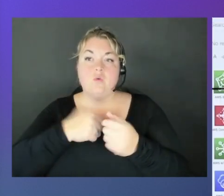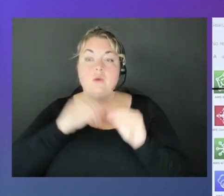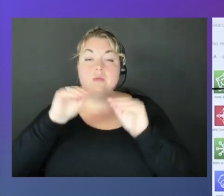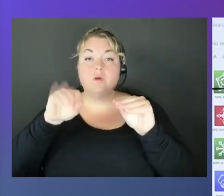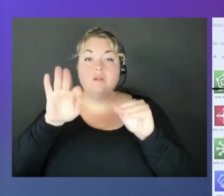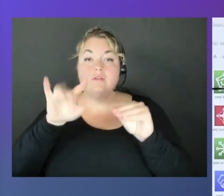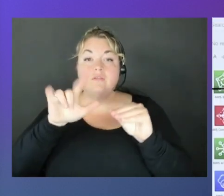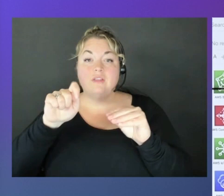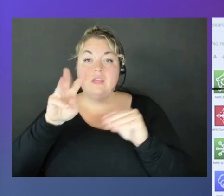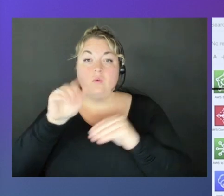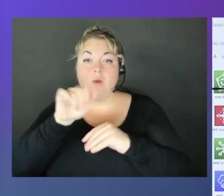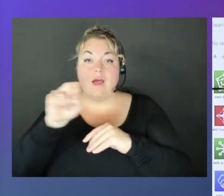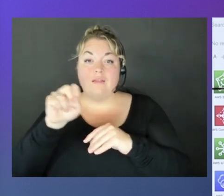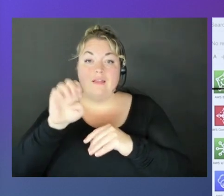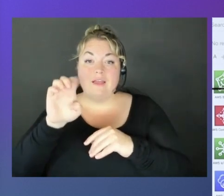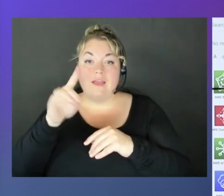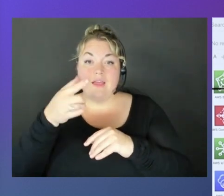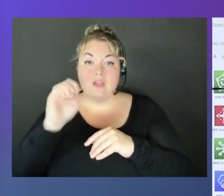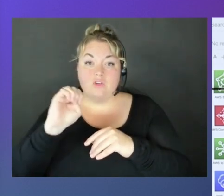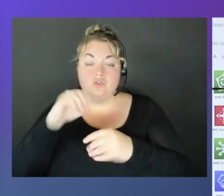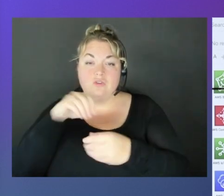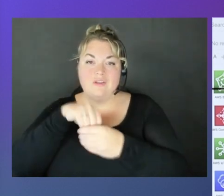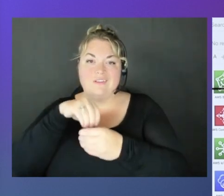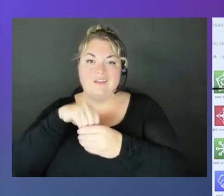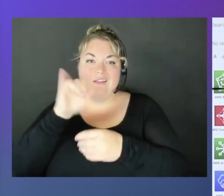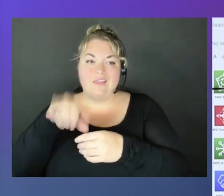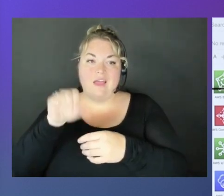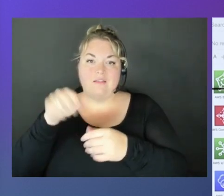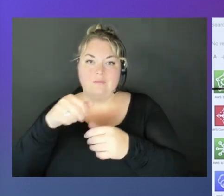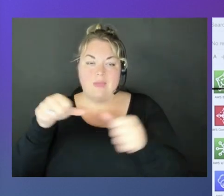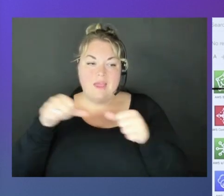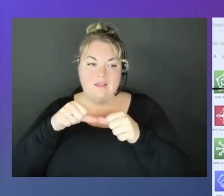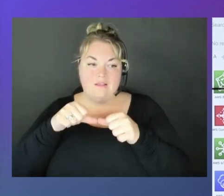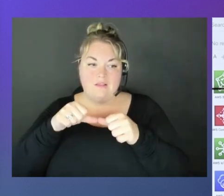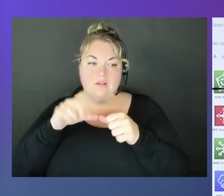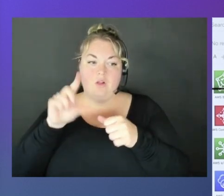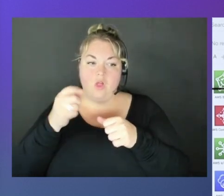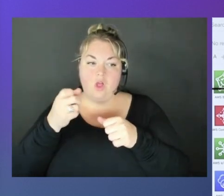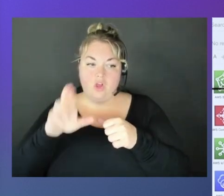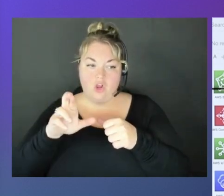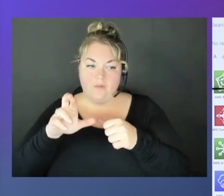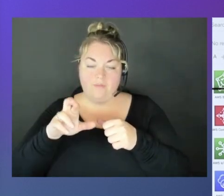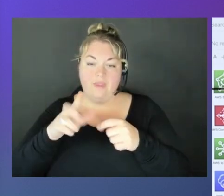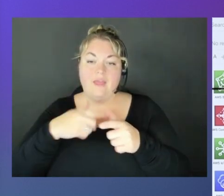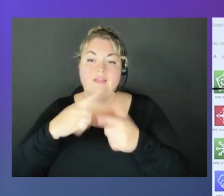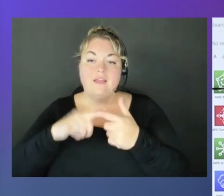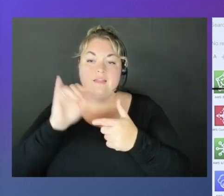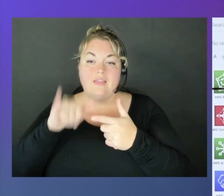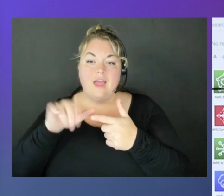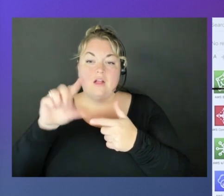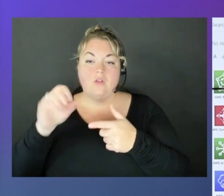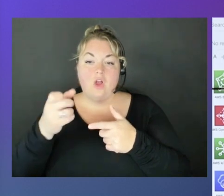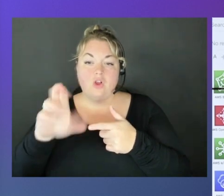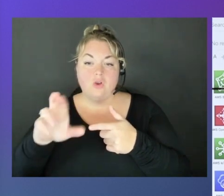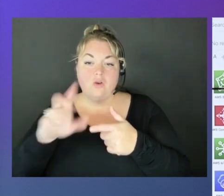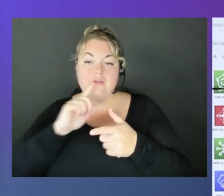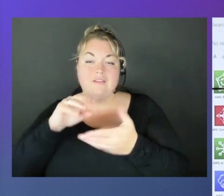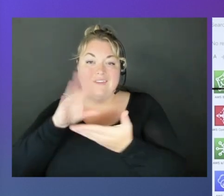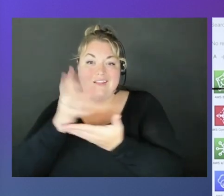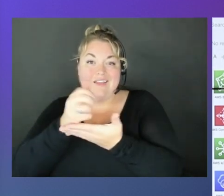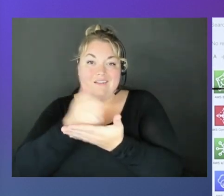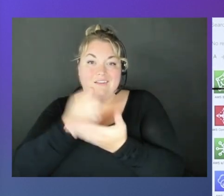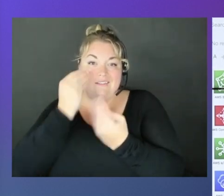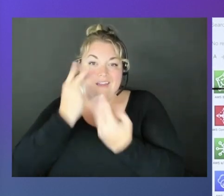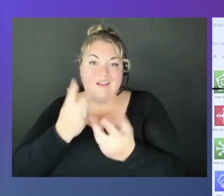Edge inside this space Autorad data logger, and this Autorad data logger is collecting data from the vehicle,